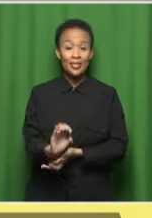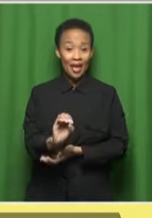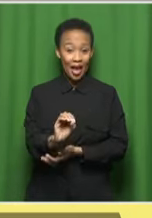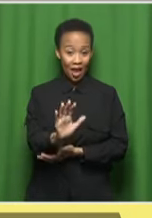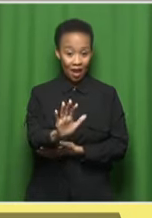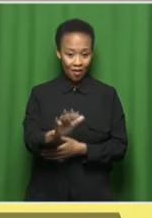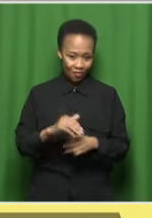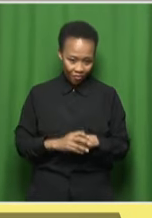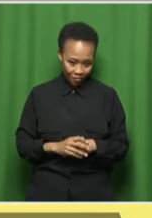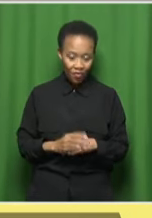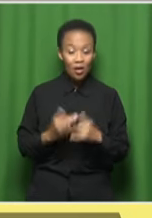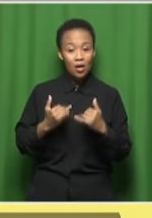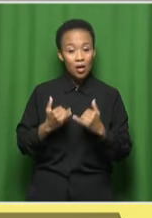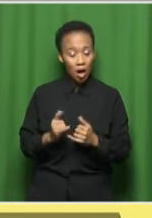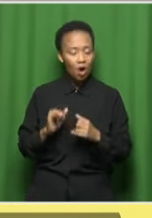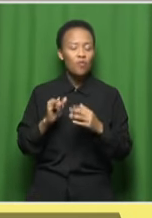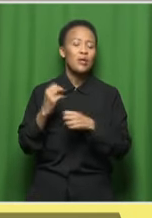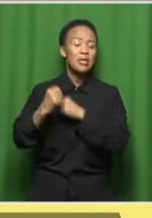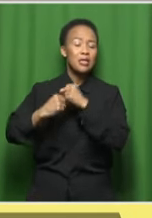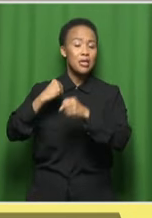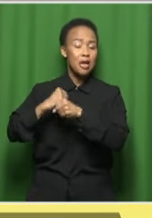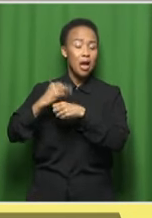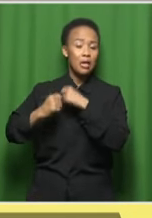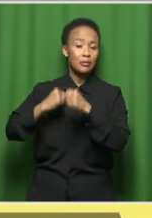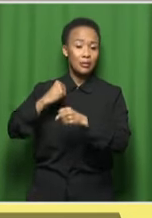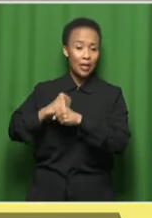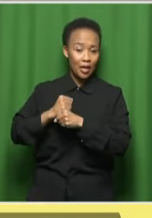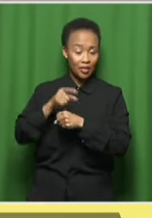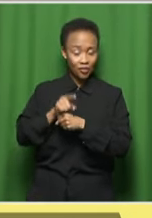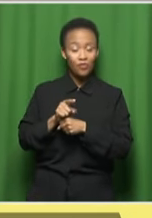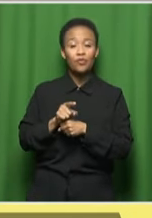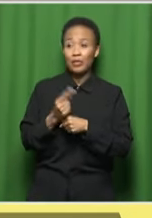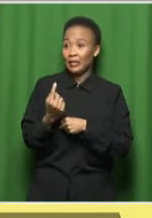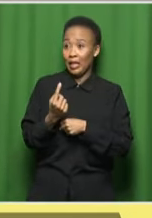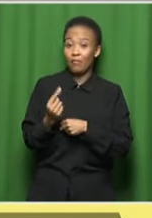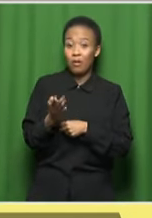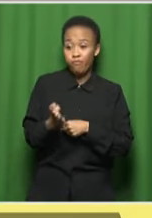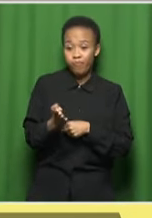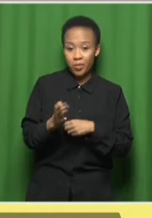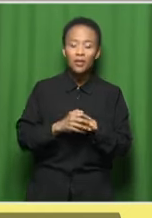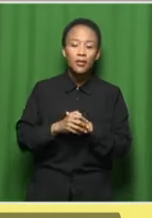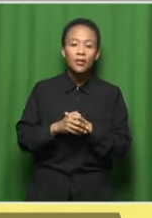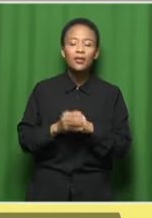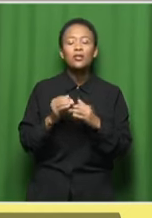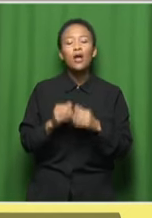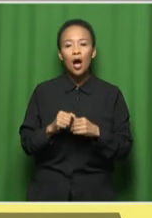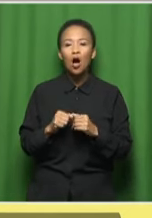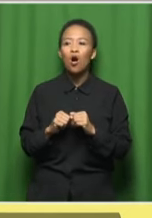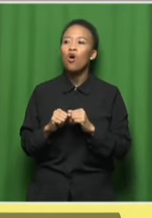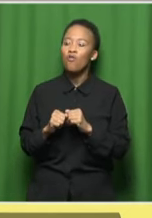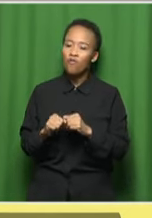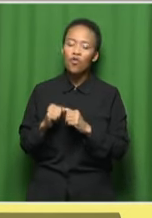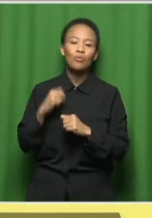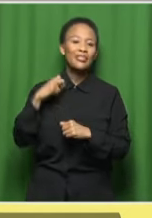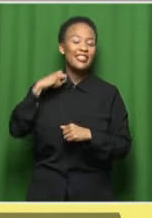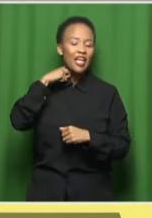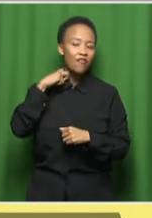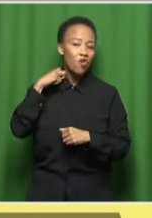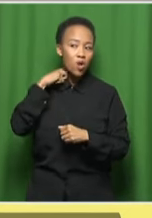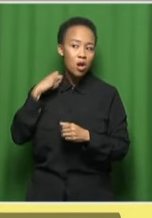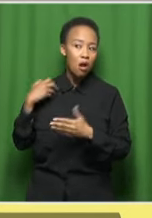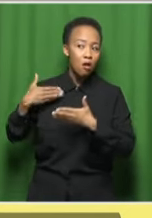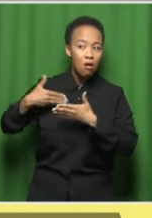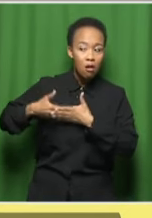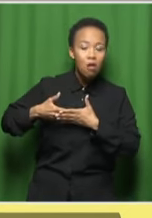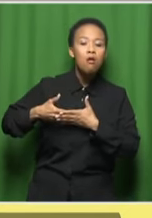ancient as time itself. And when you really trace, you know, the time from slavery to where we are now, it really has